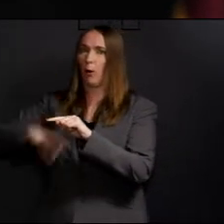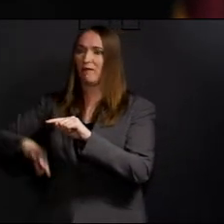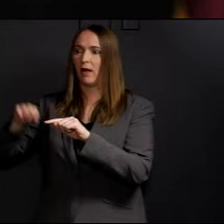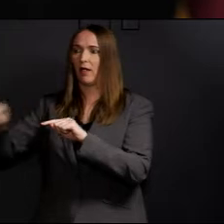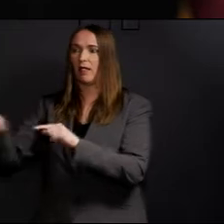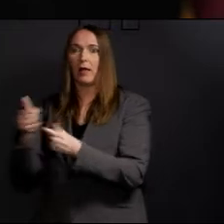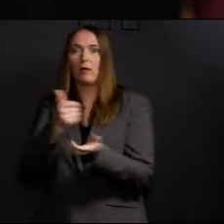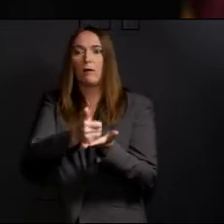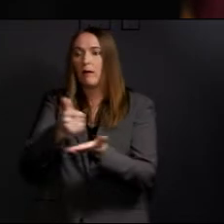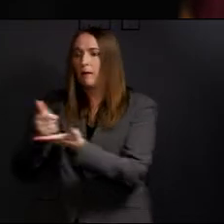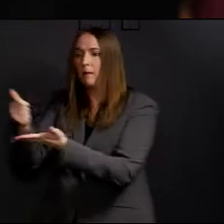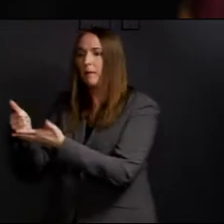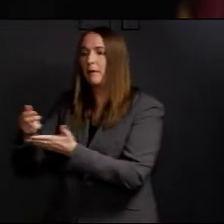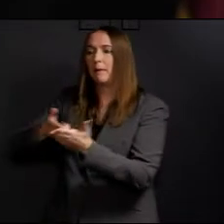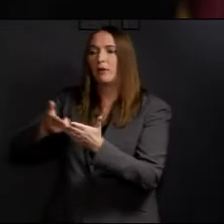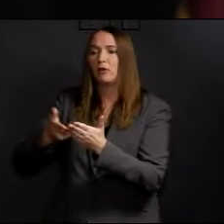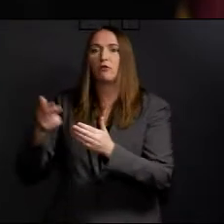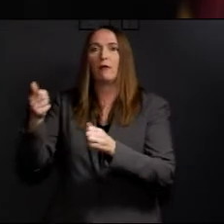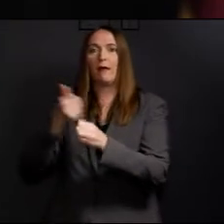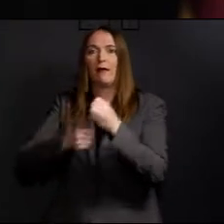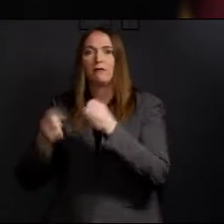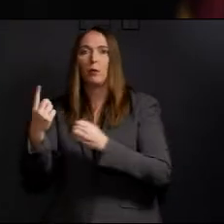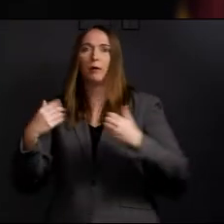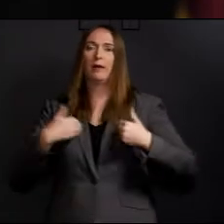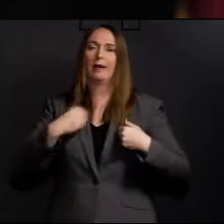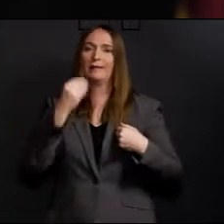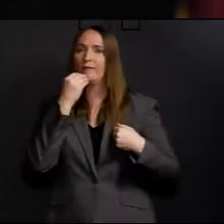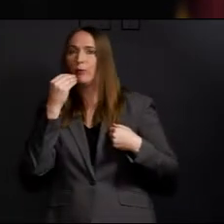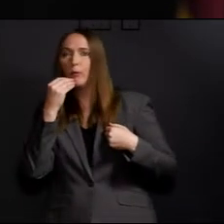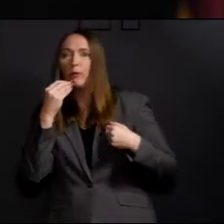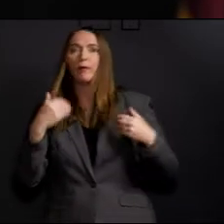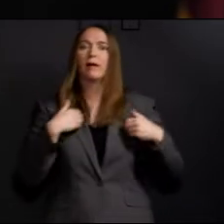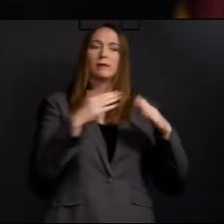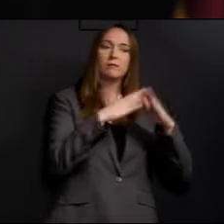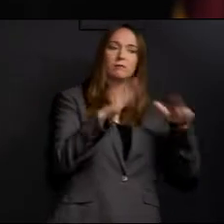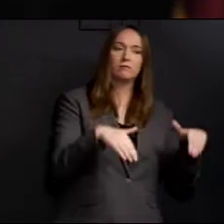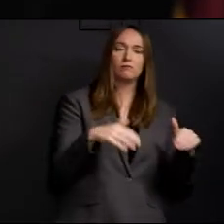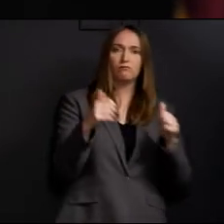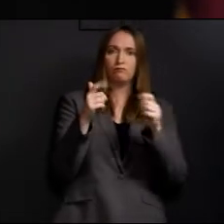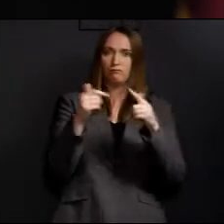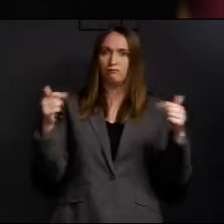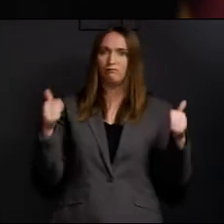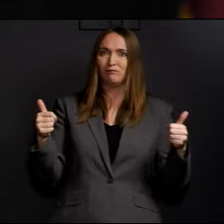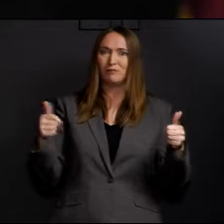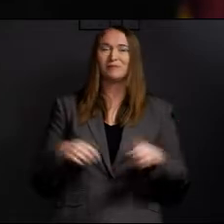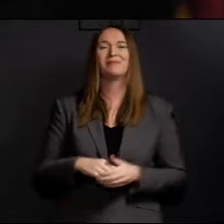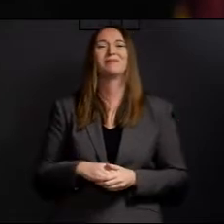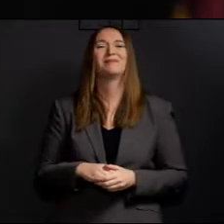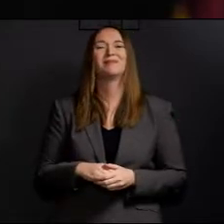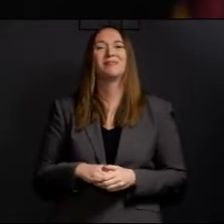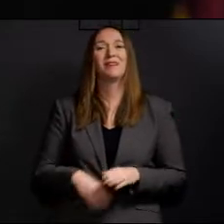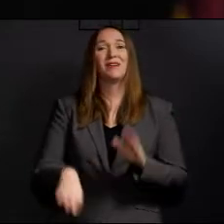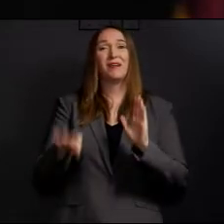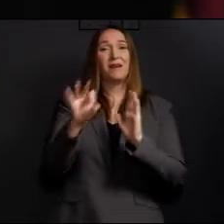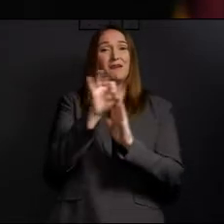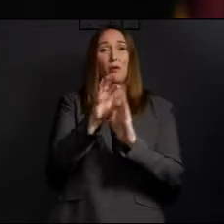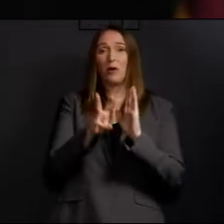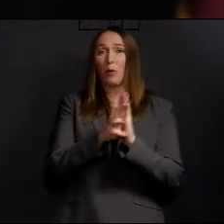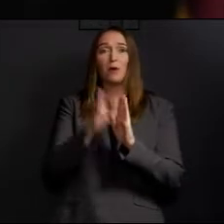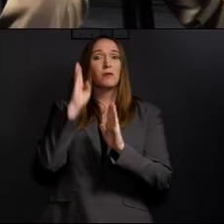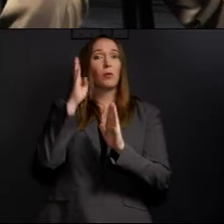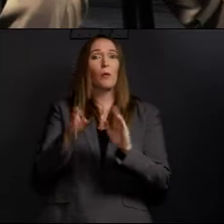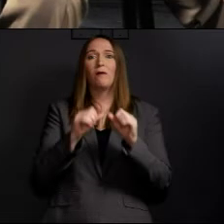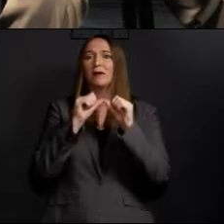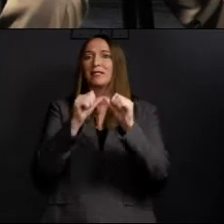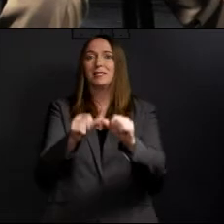and cared for in our great community. Fort Worth will continue to be the greatest city and the greatest state and the greatest nation